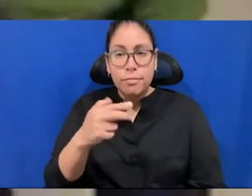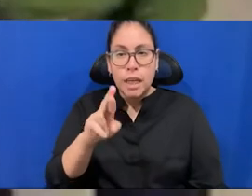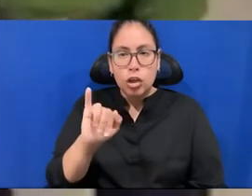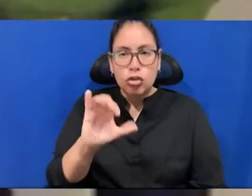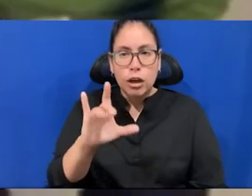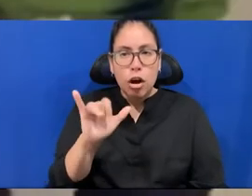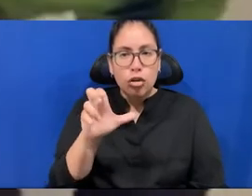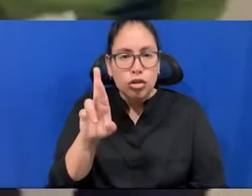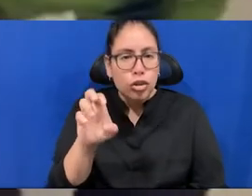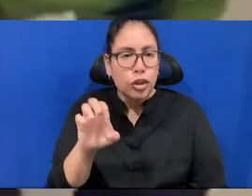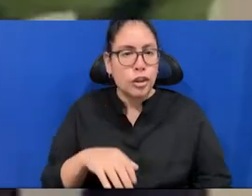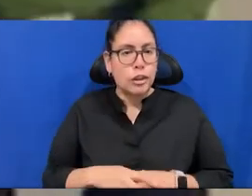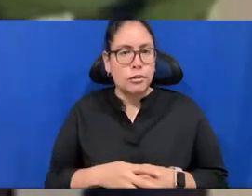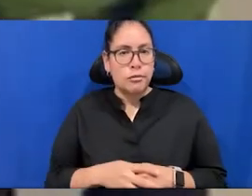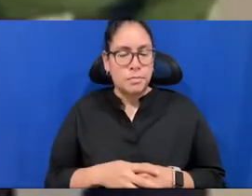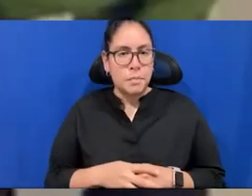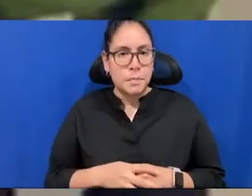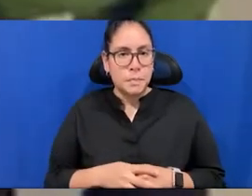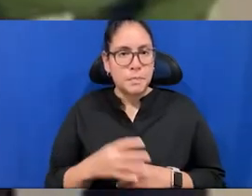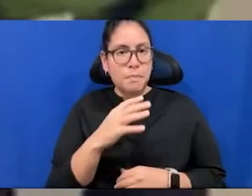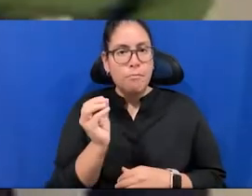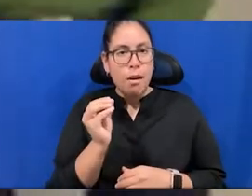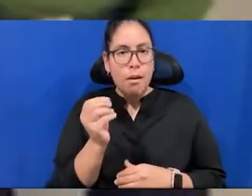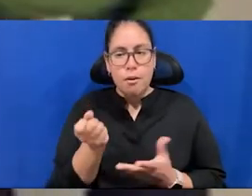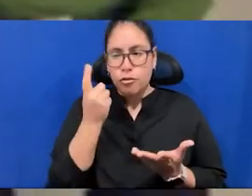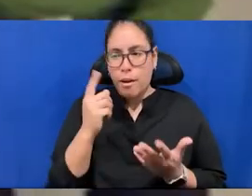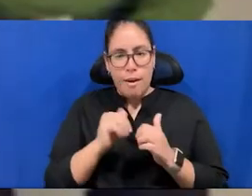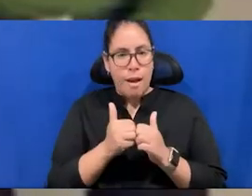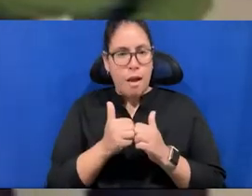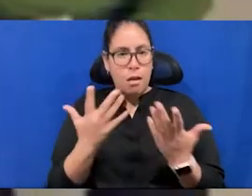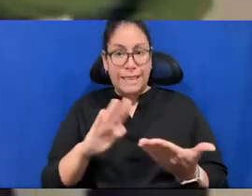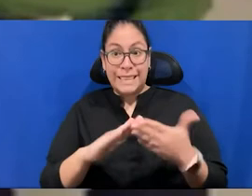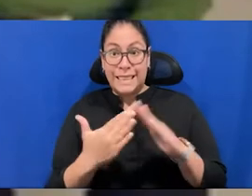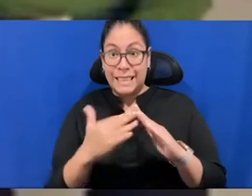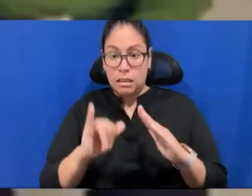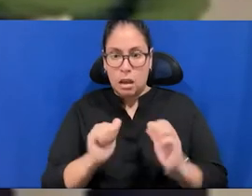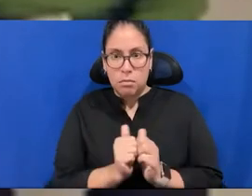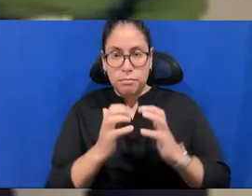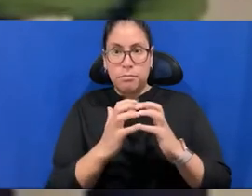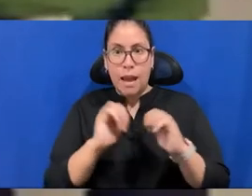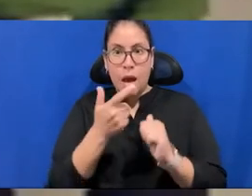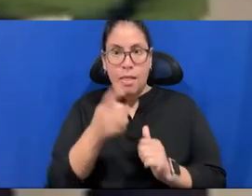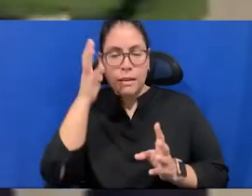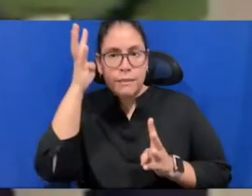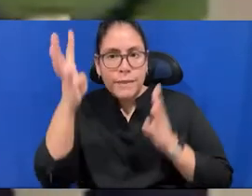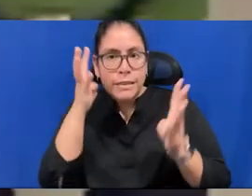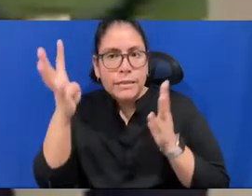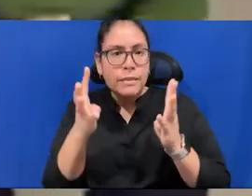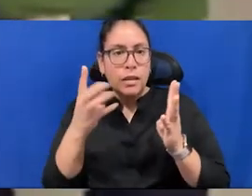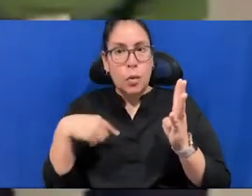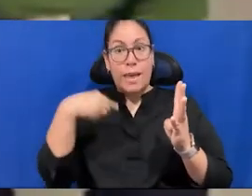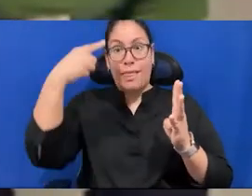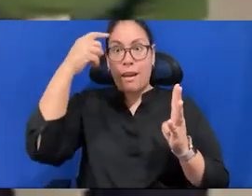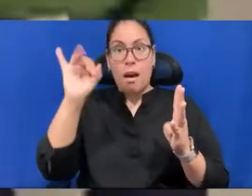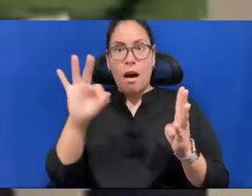on that extent of, of how city were invented. And maybe we can think about, um, the cloud cities know that the origin of the cities